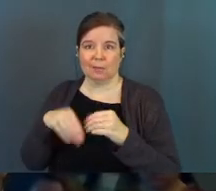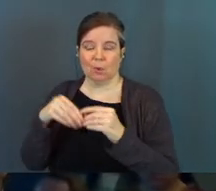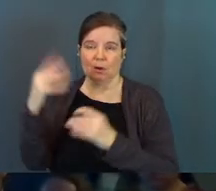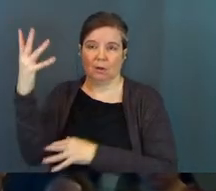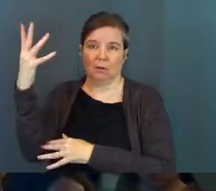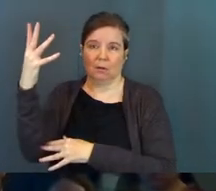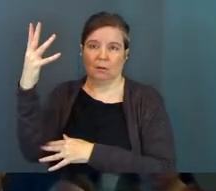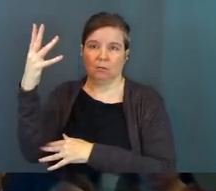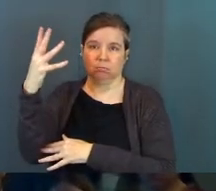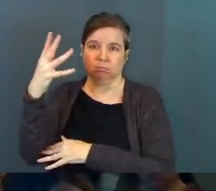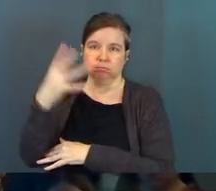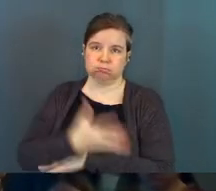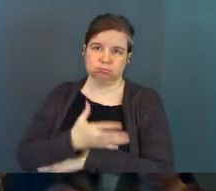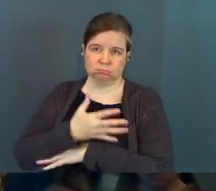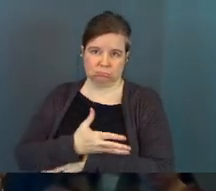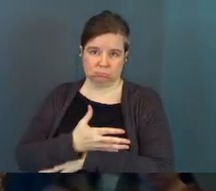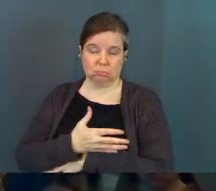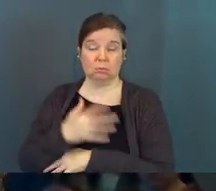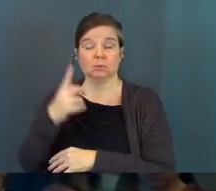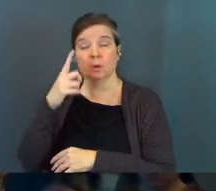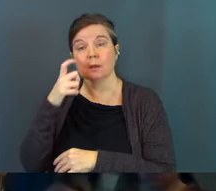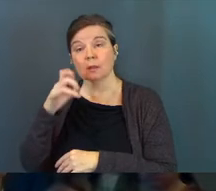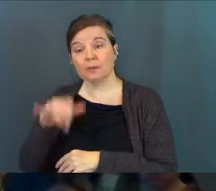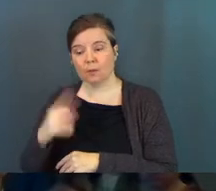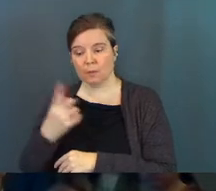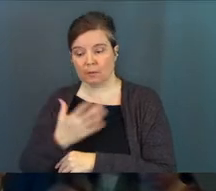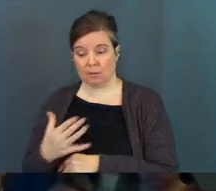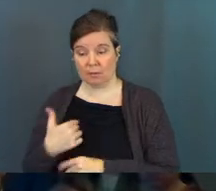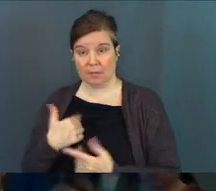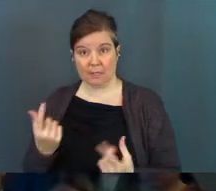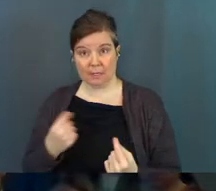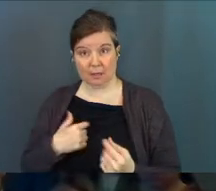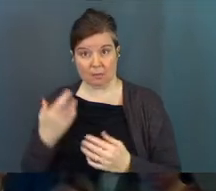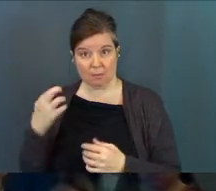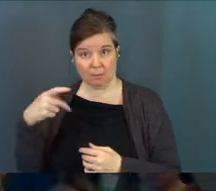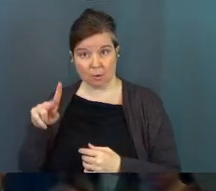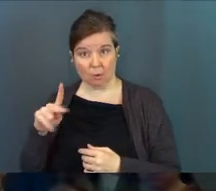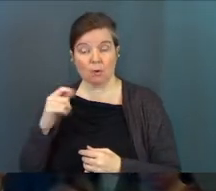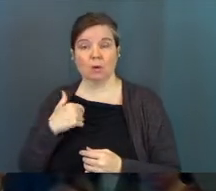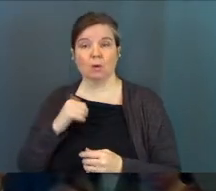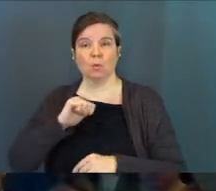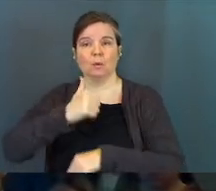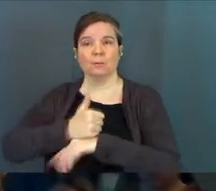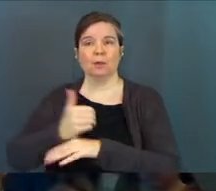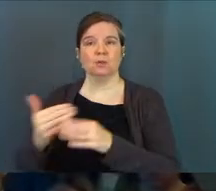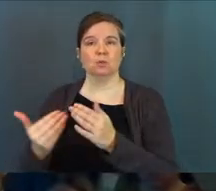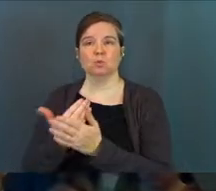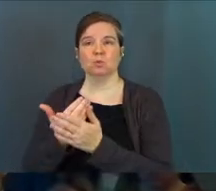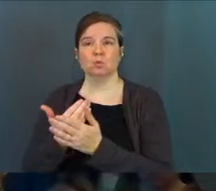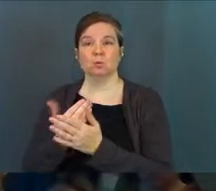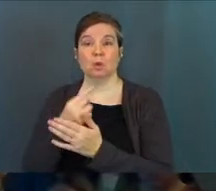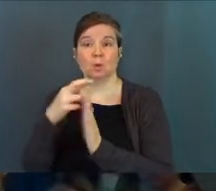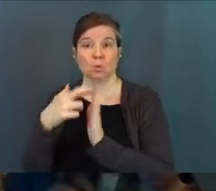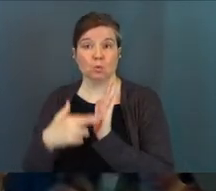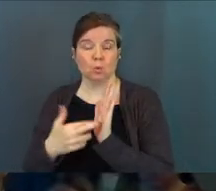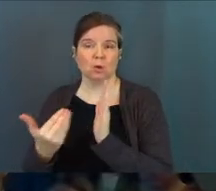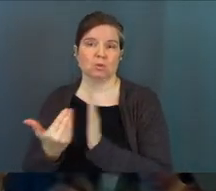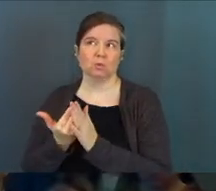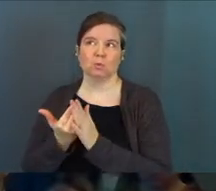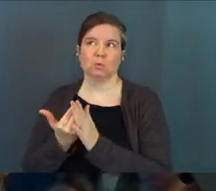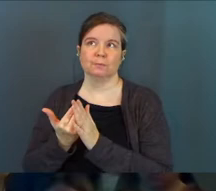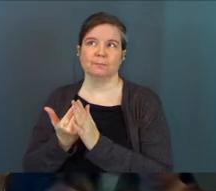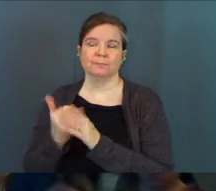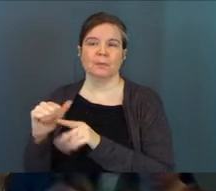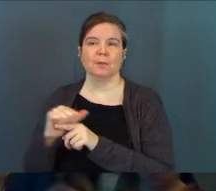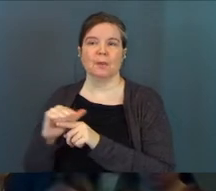ended up falling over. So, because of this, one of the things they did in the park was they put in this new rule or this new